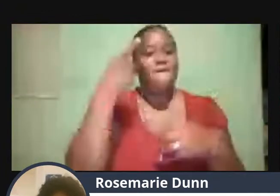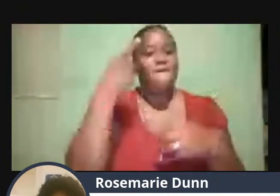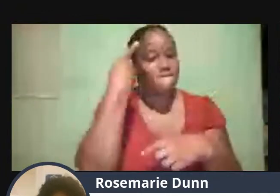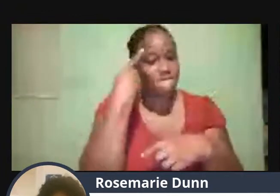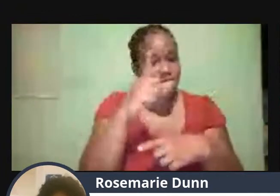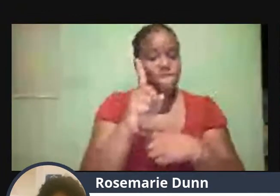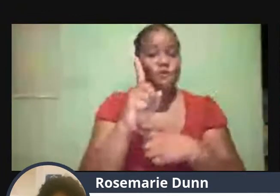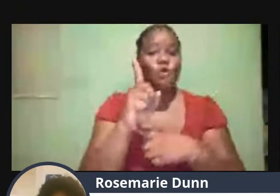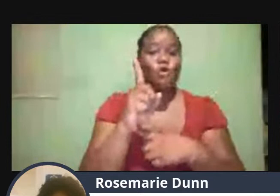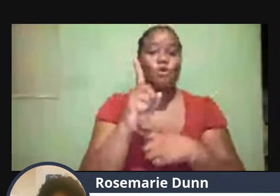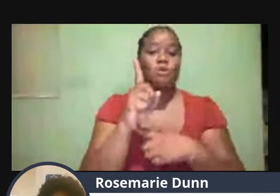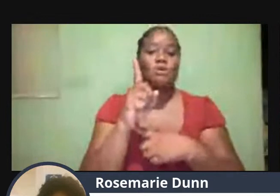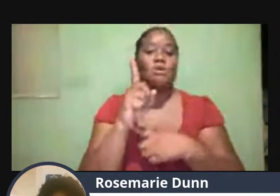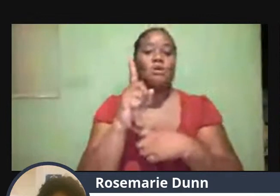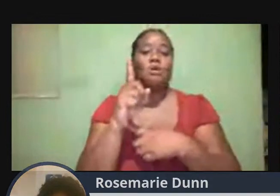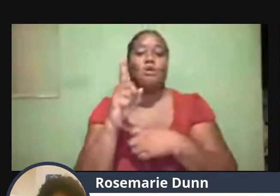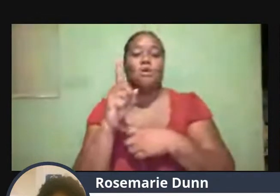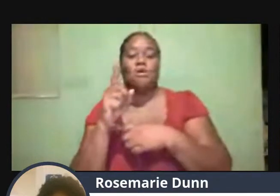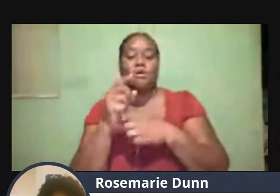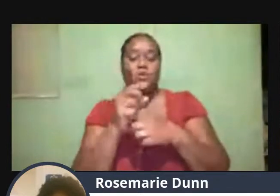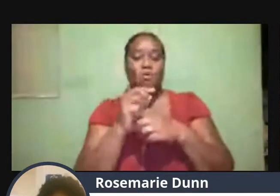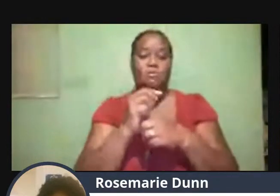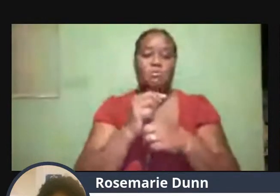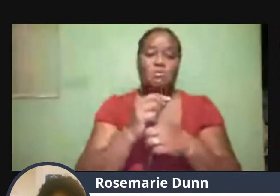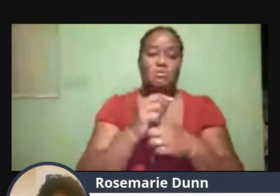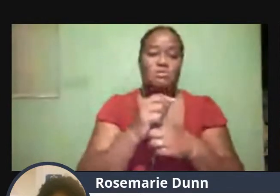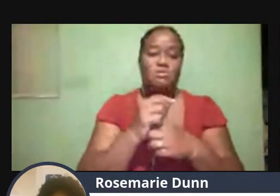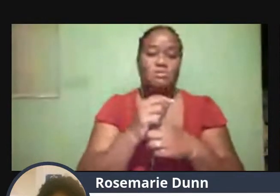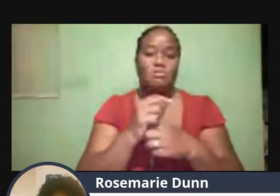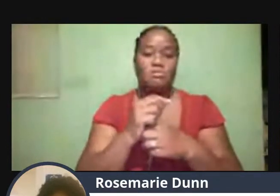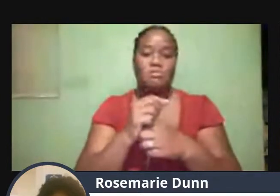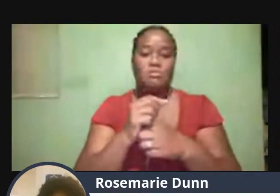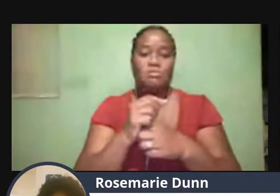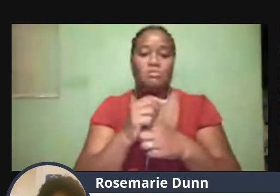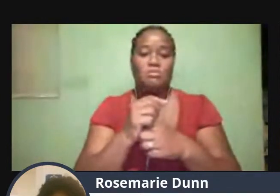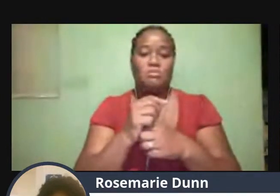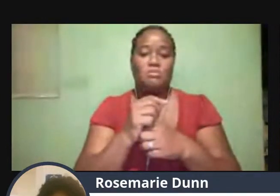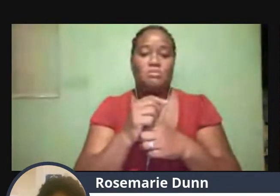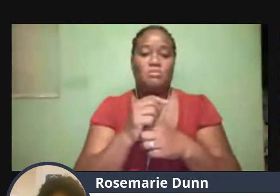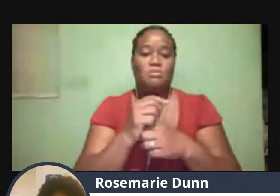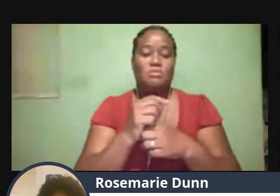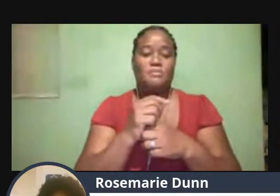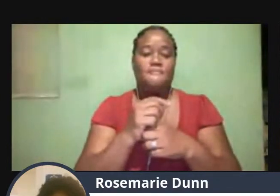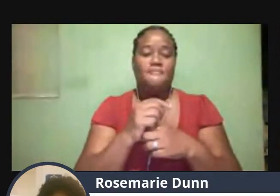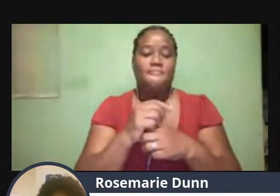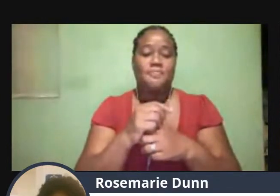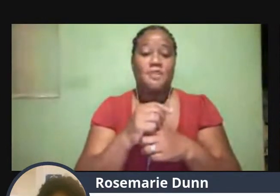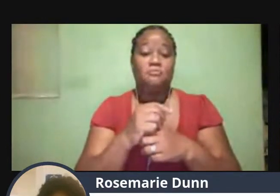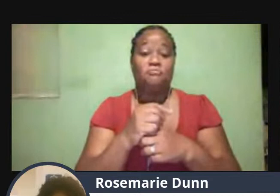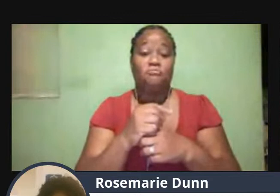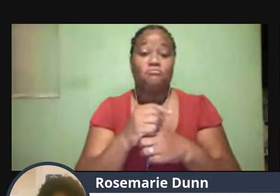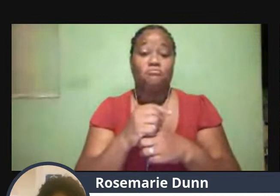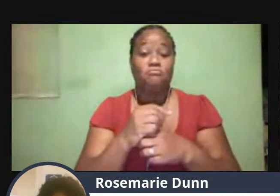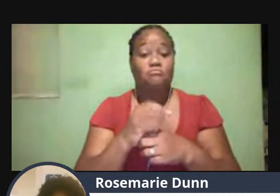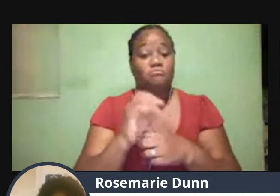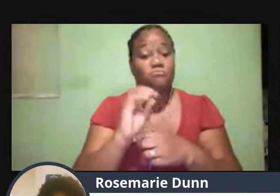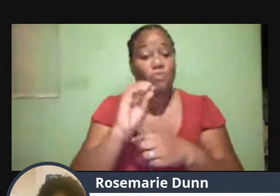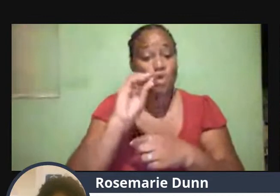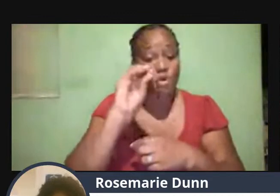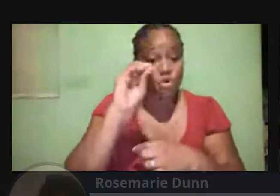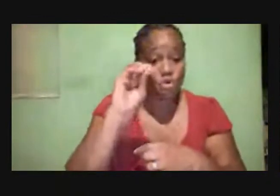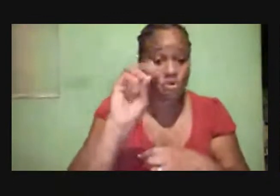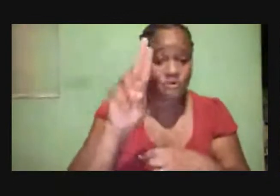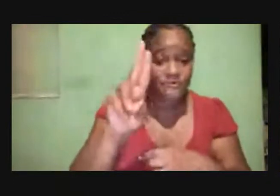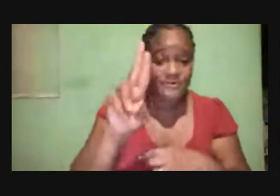overcoming The giant Of depression Overcoming the giant Of depression And I know it's a sensitive